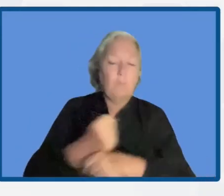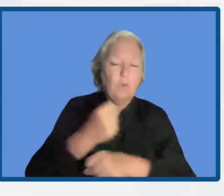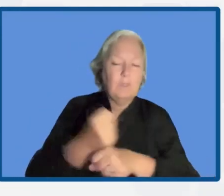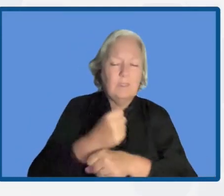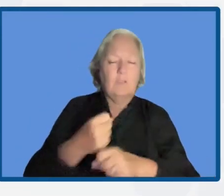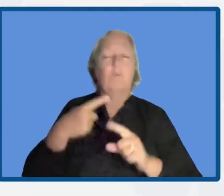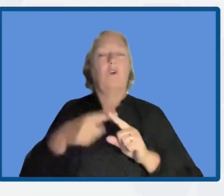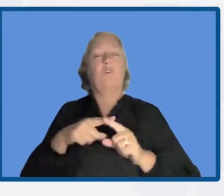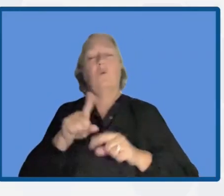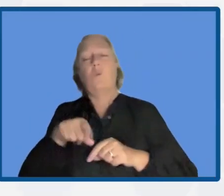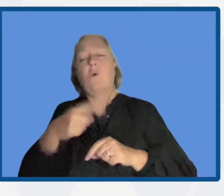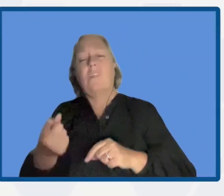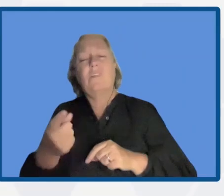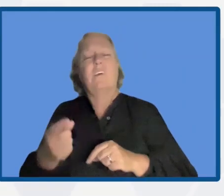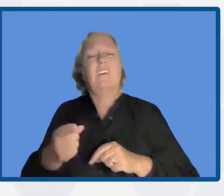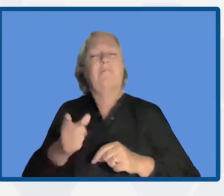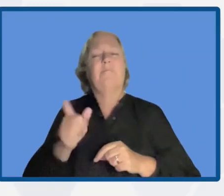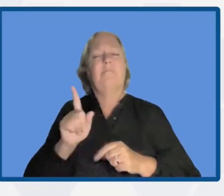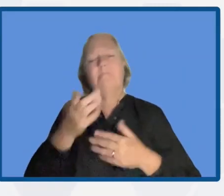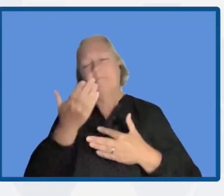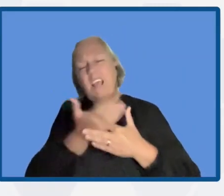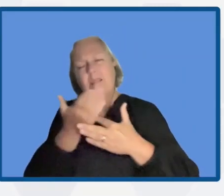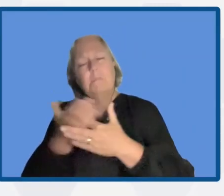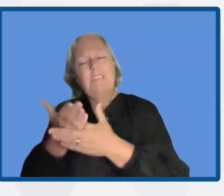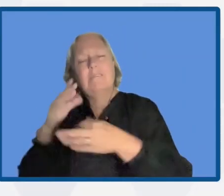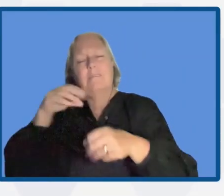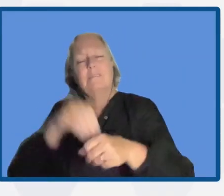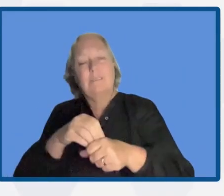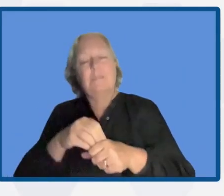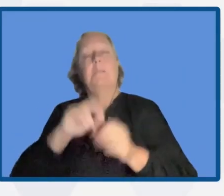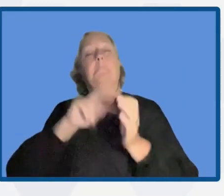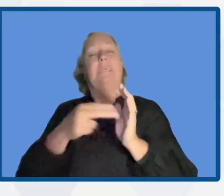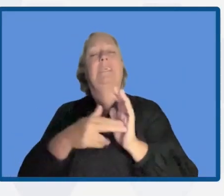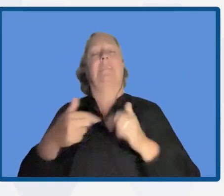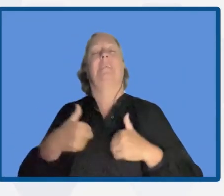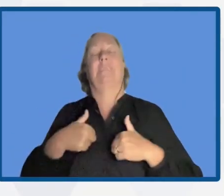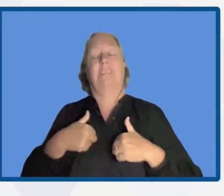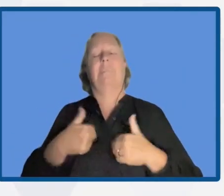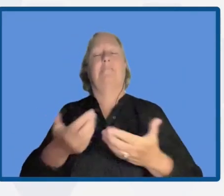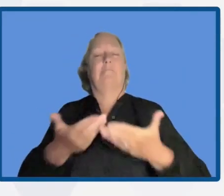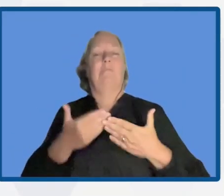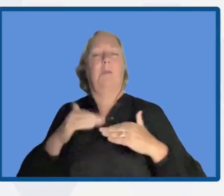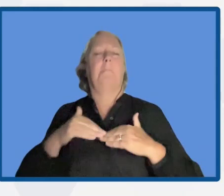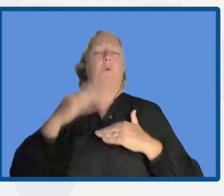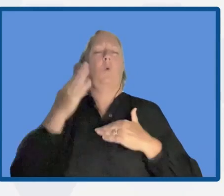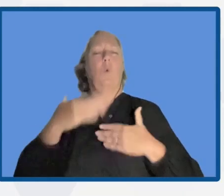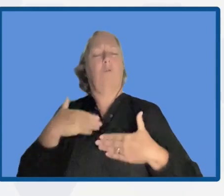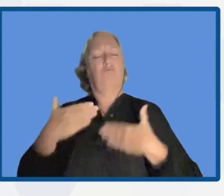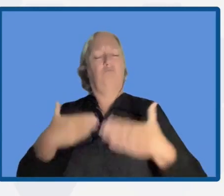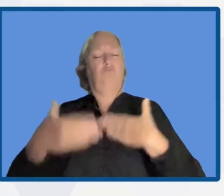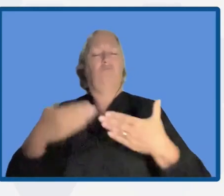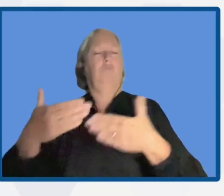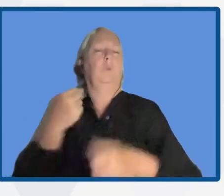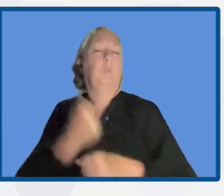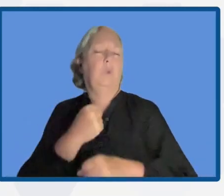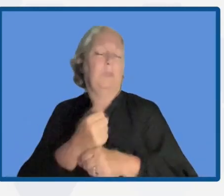elements and tools that can help us be more efficient in our work. We also need to take